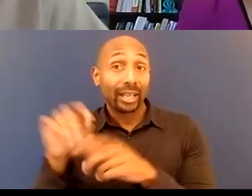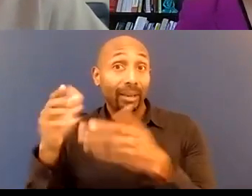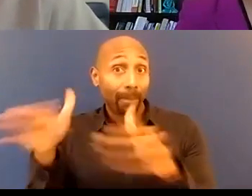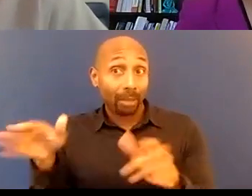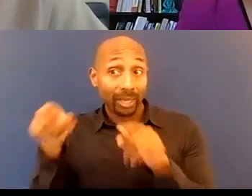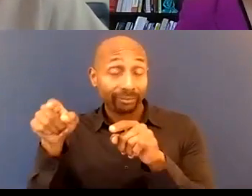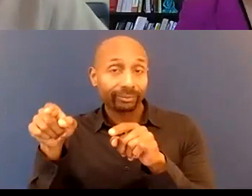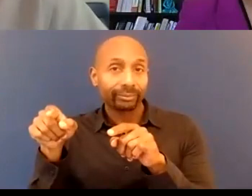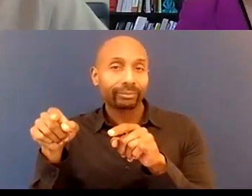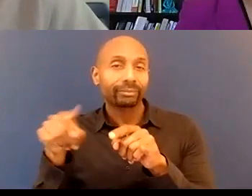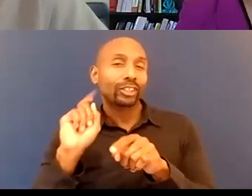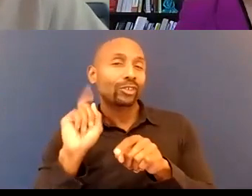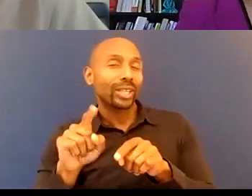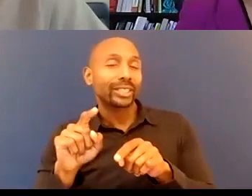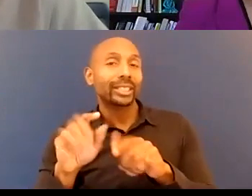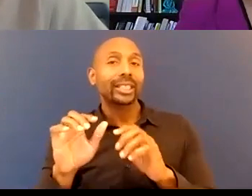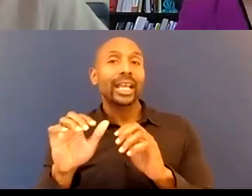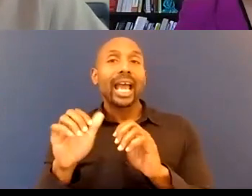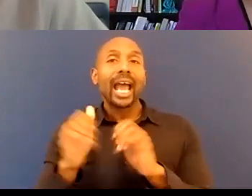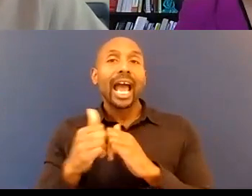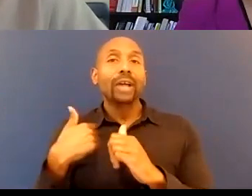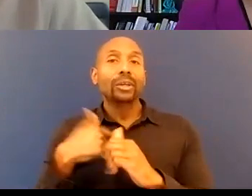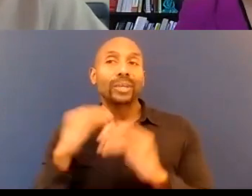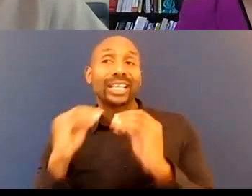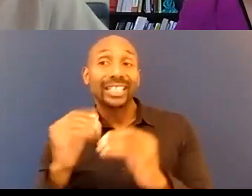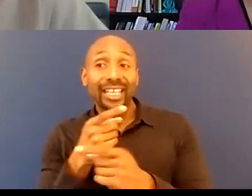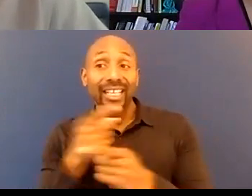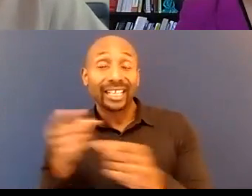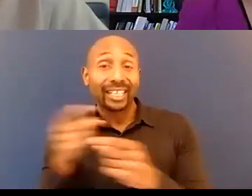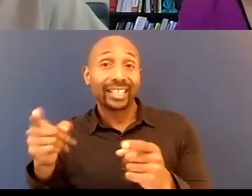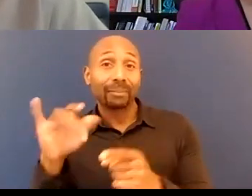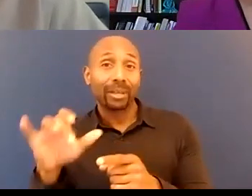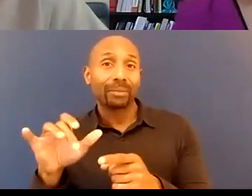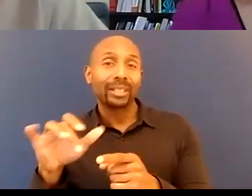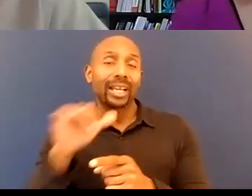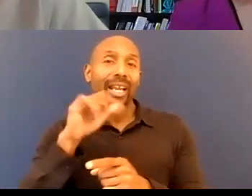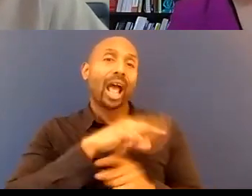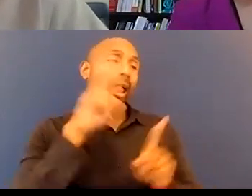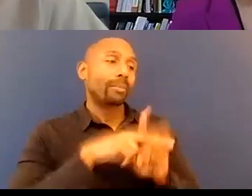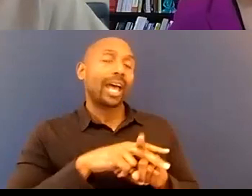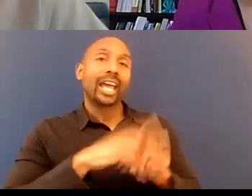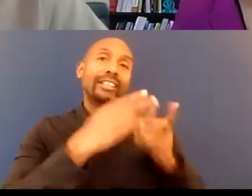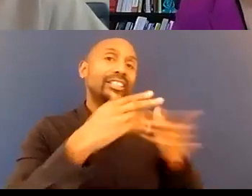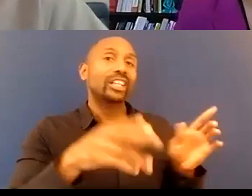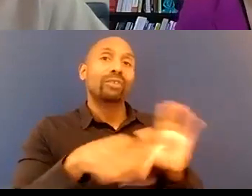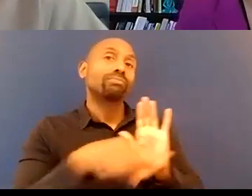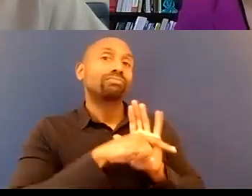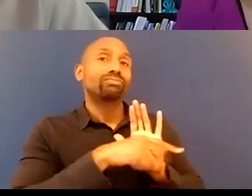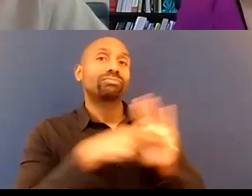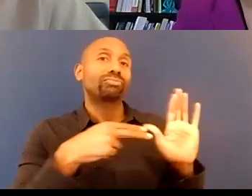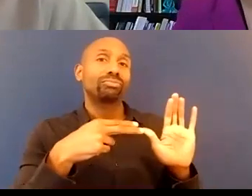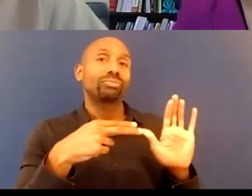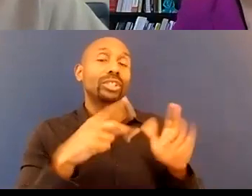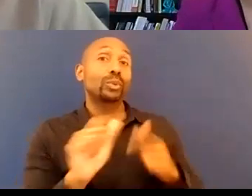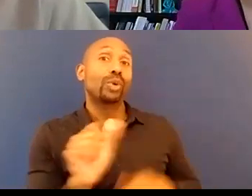not cast all police officers in the same light when one police officer a few police officers make public